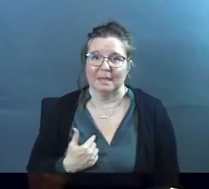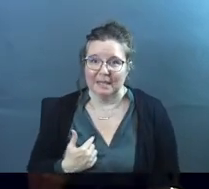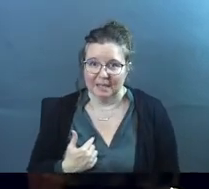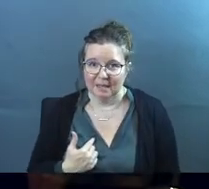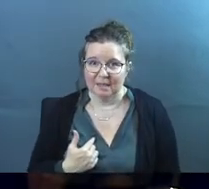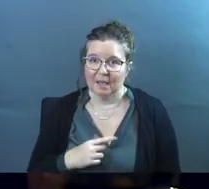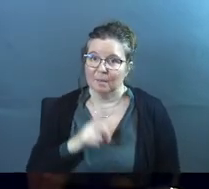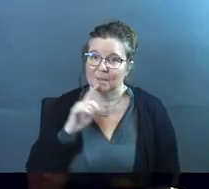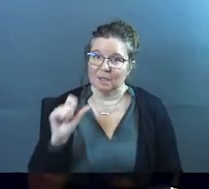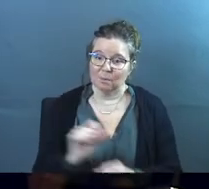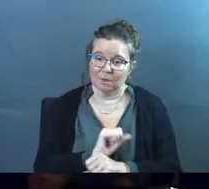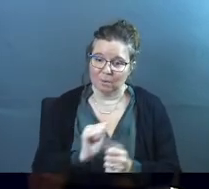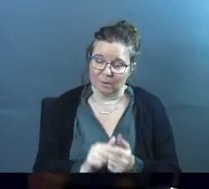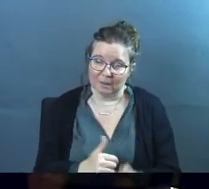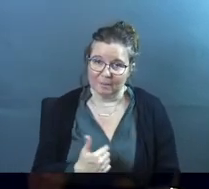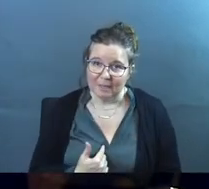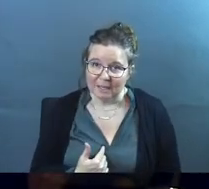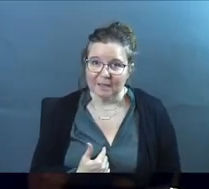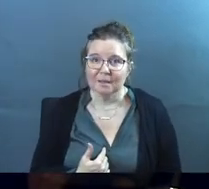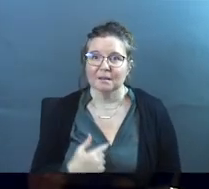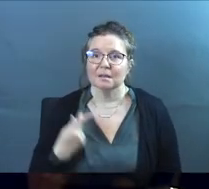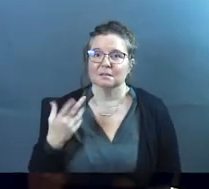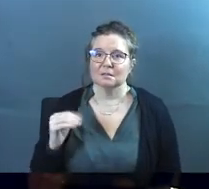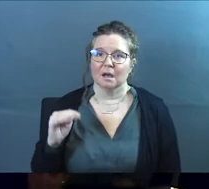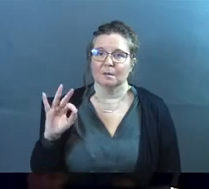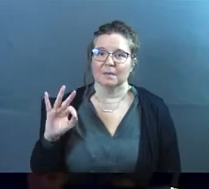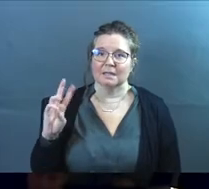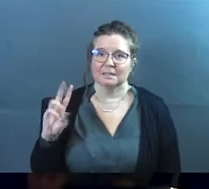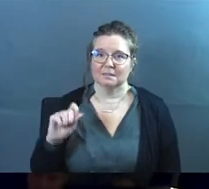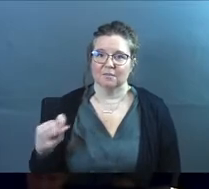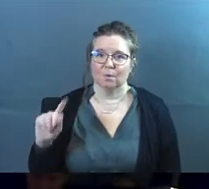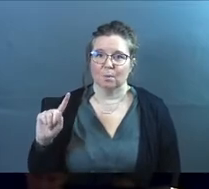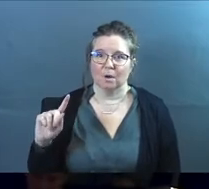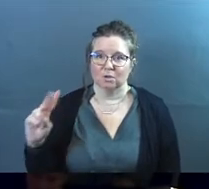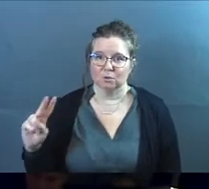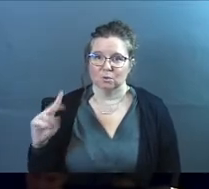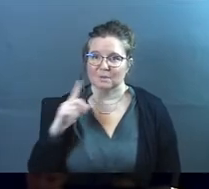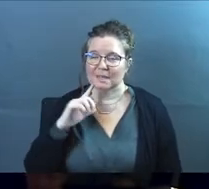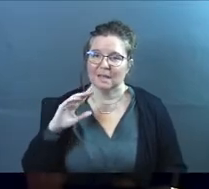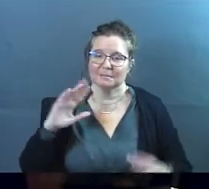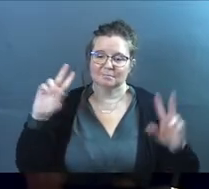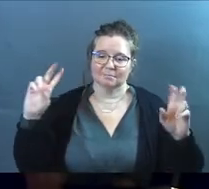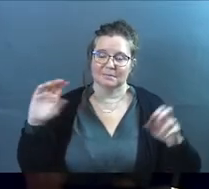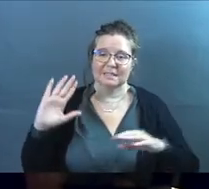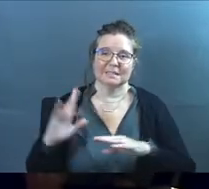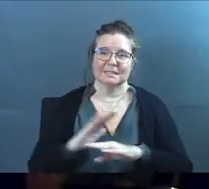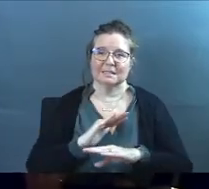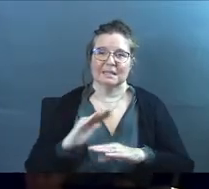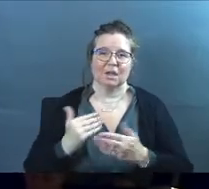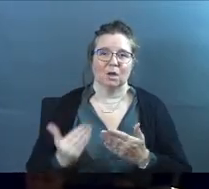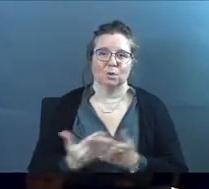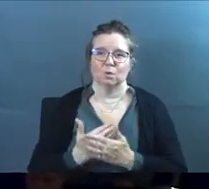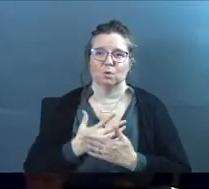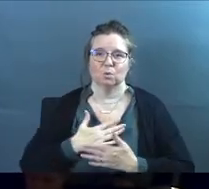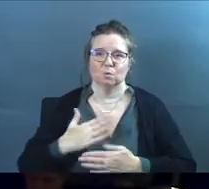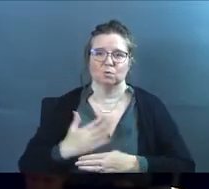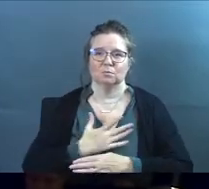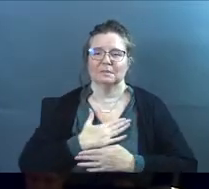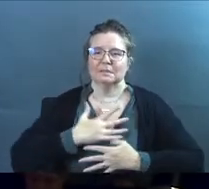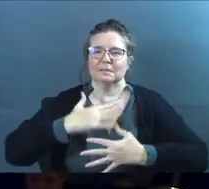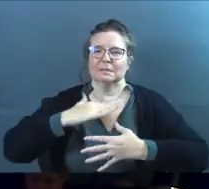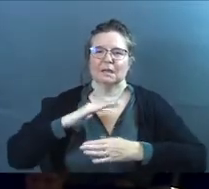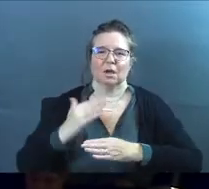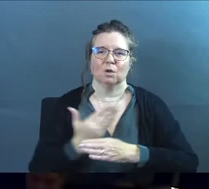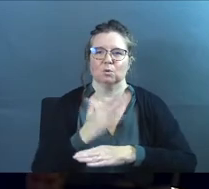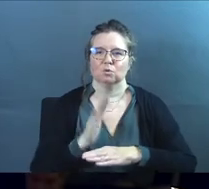and be real with me. Psalm 96, one and two says, sing a new song to the Lord. Let the whole earth sing to the Lord,